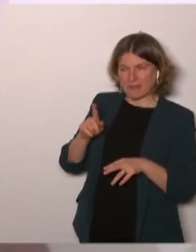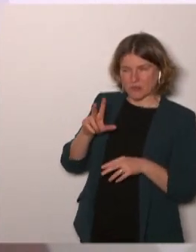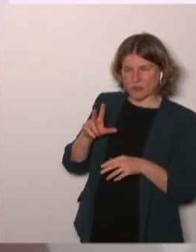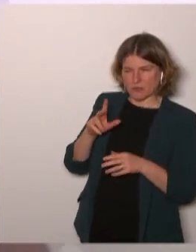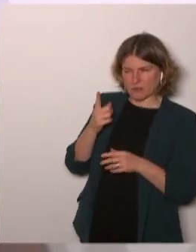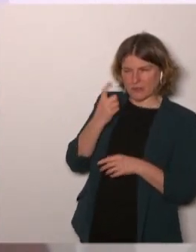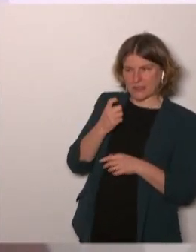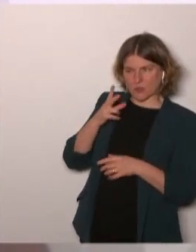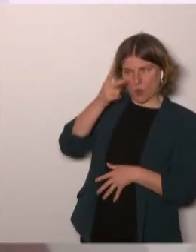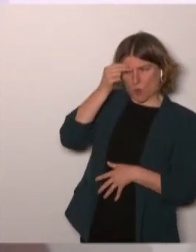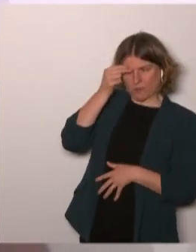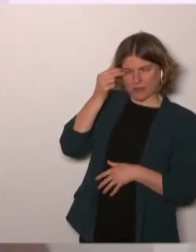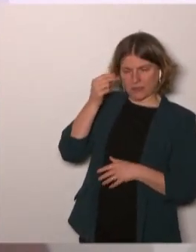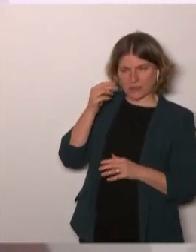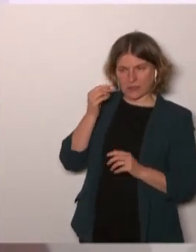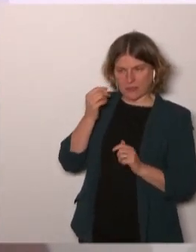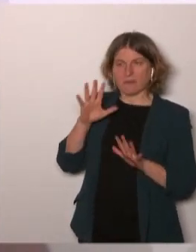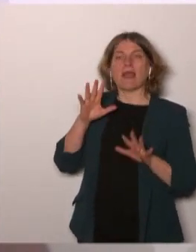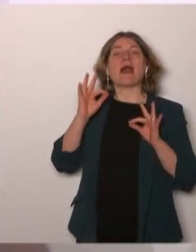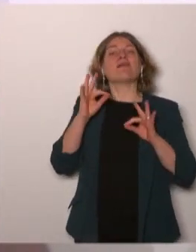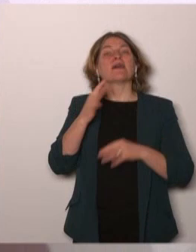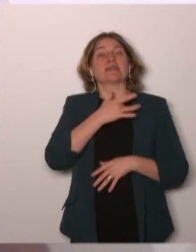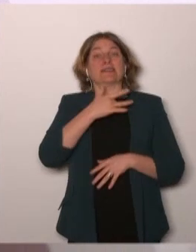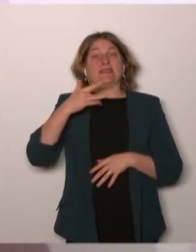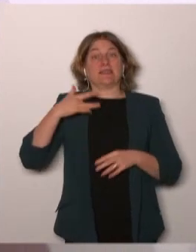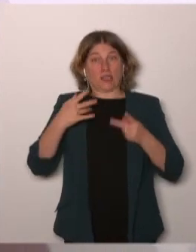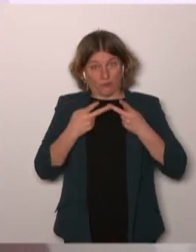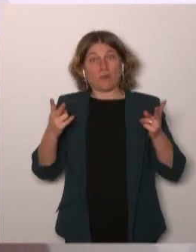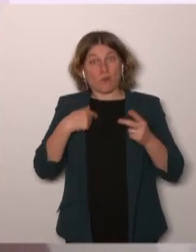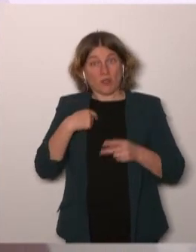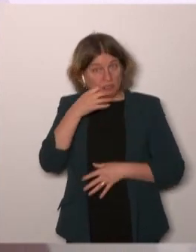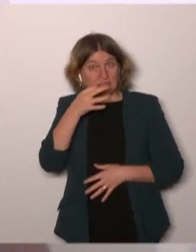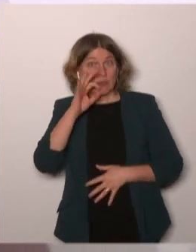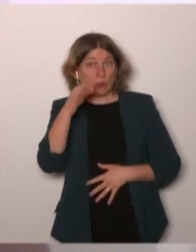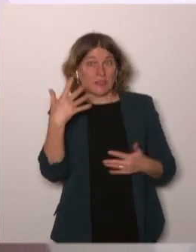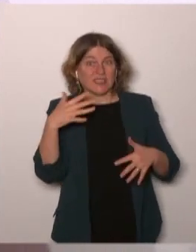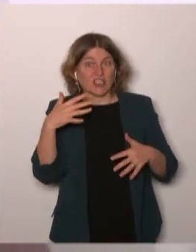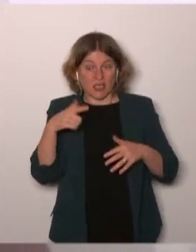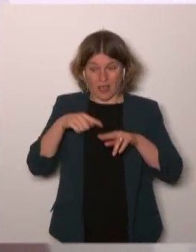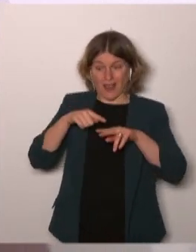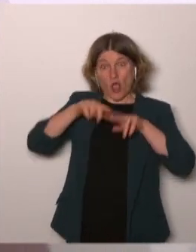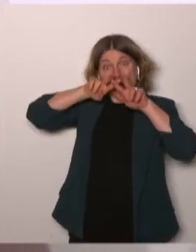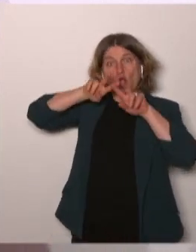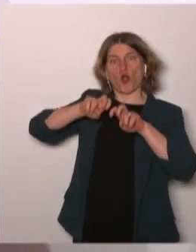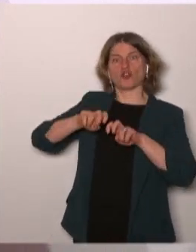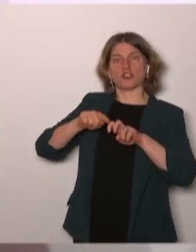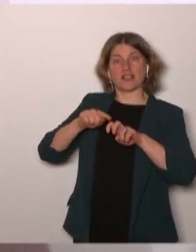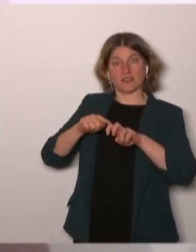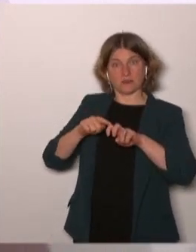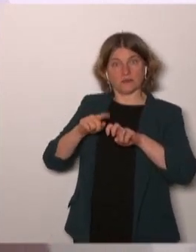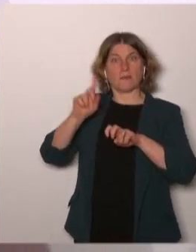about public health I mentioned that public health research or questions these are really